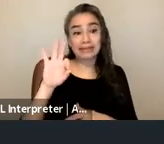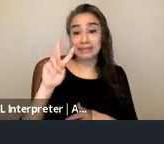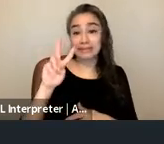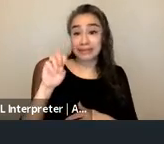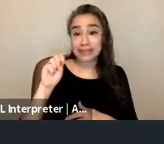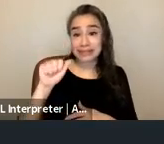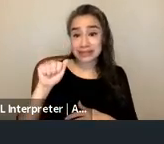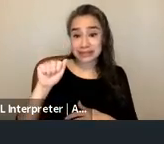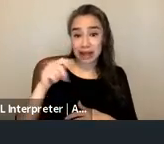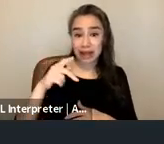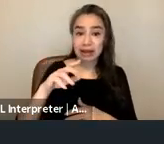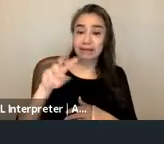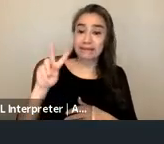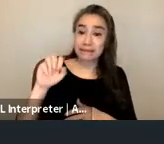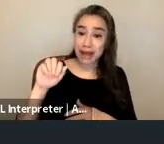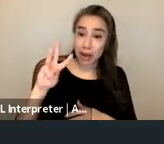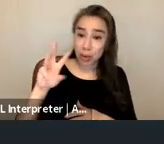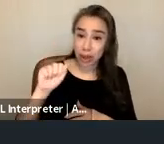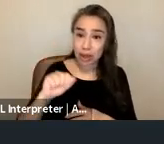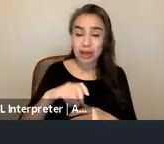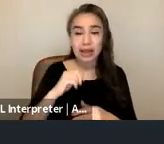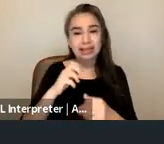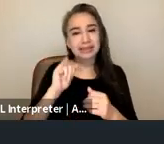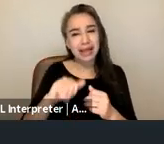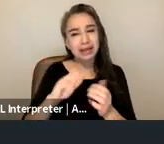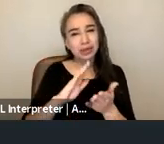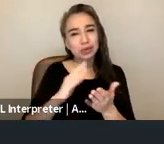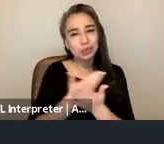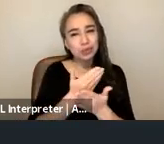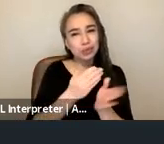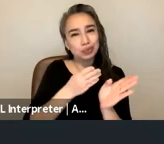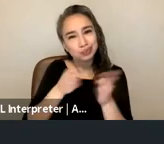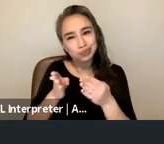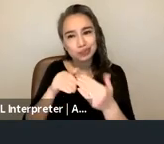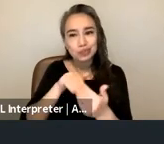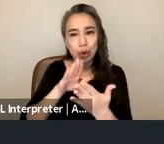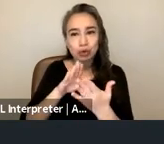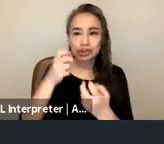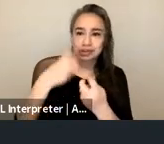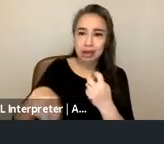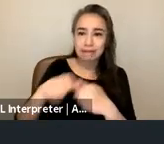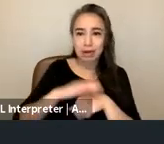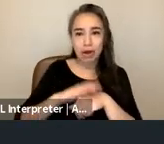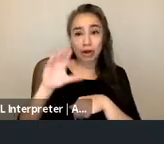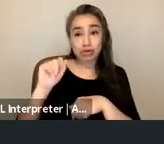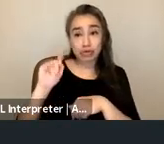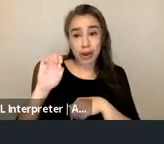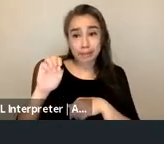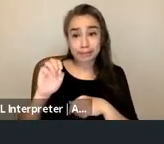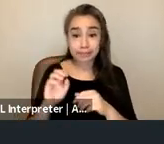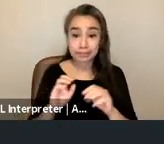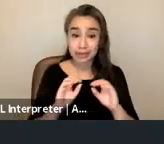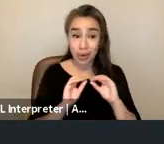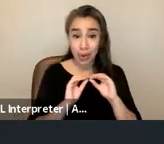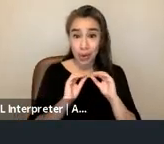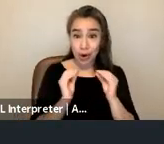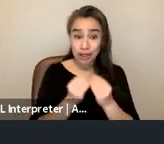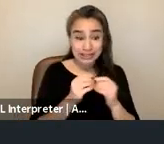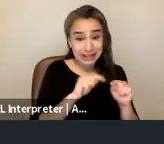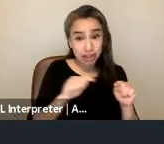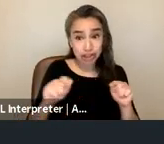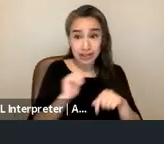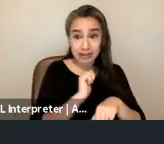and the tough on crime approach many of our organizations began to become pretty complicit with um